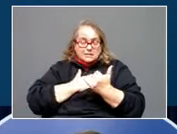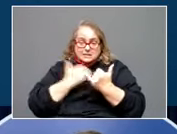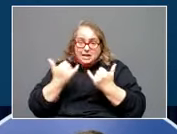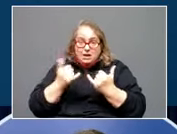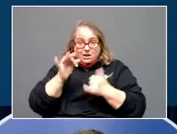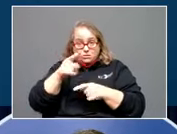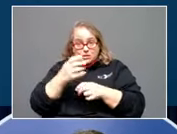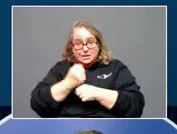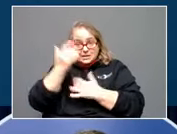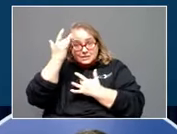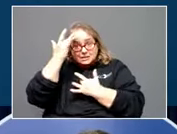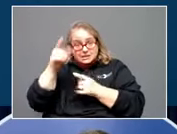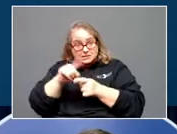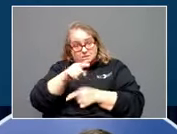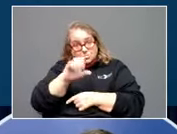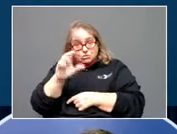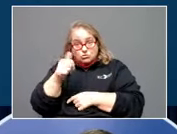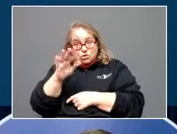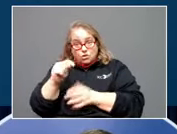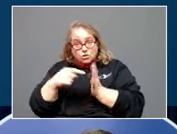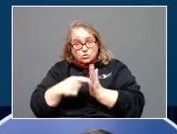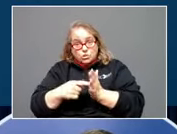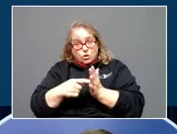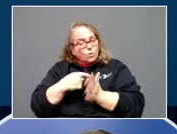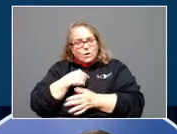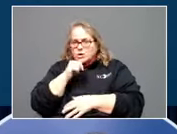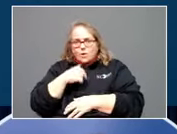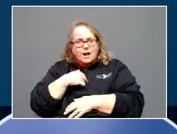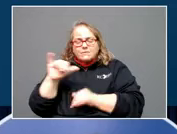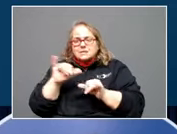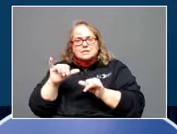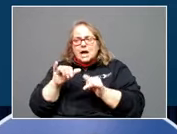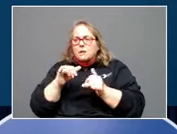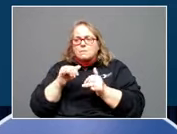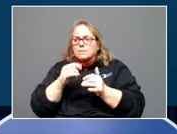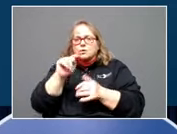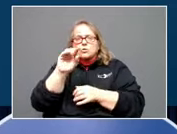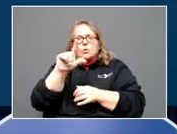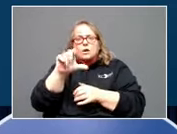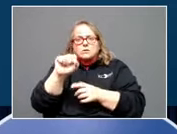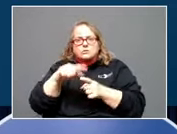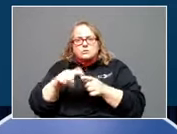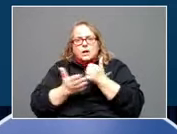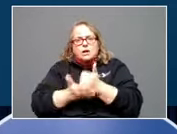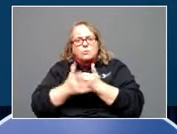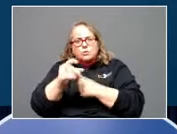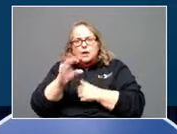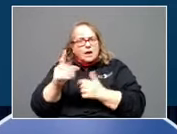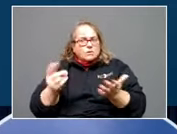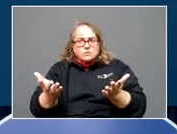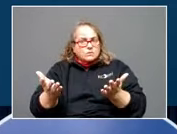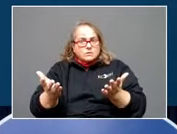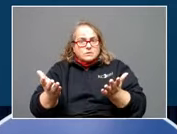like this chart is showing, we don't have the same tools to help you out. All right, let's go through our numbers.